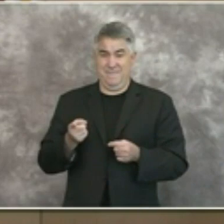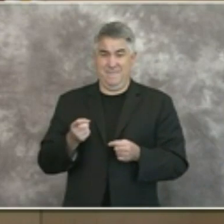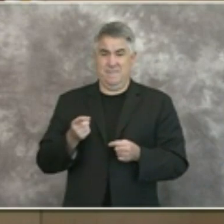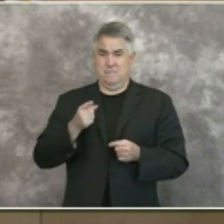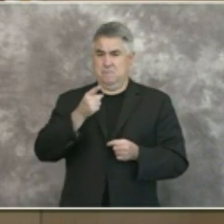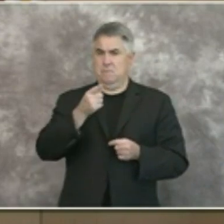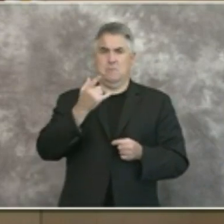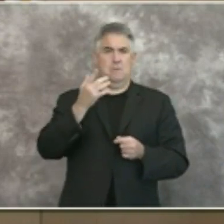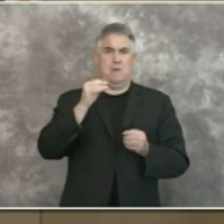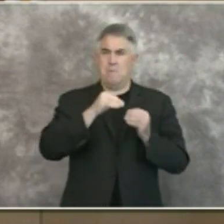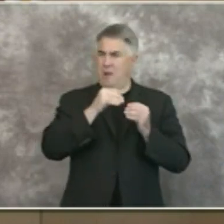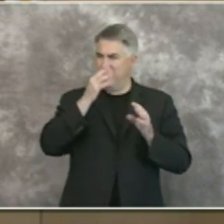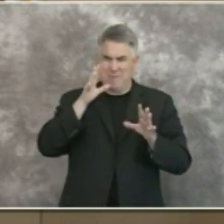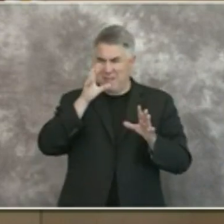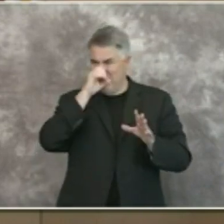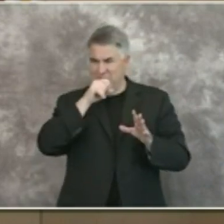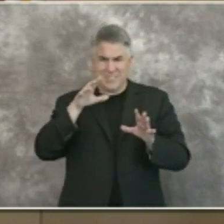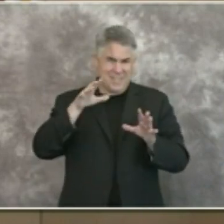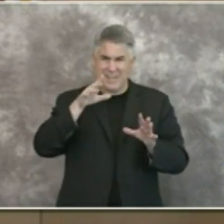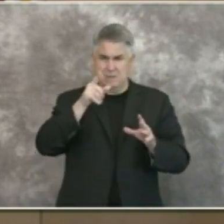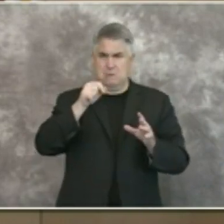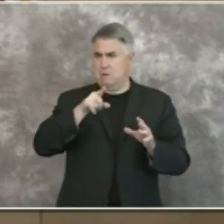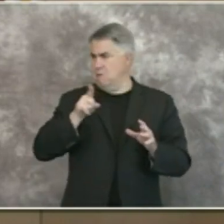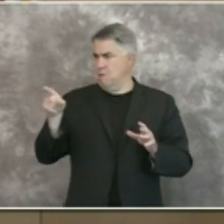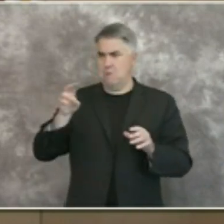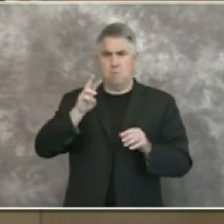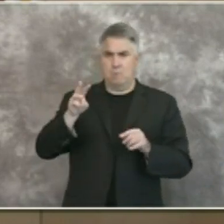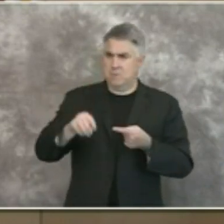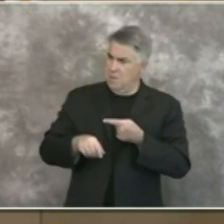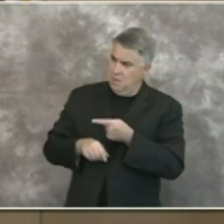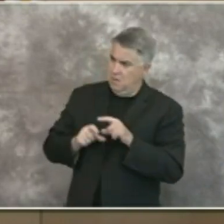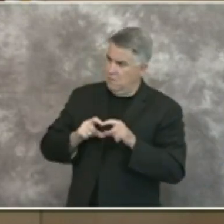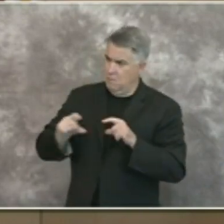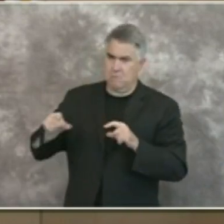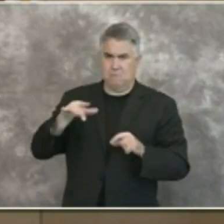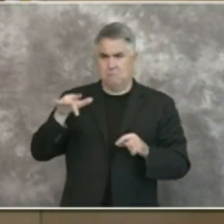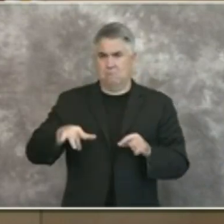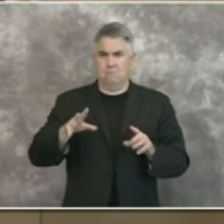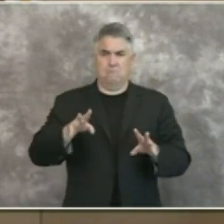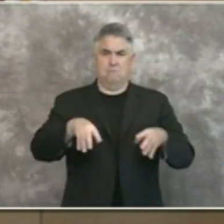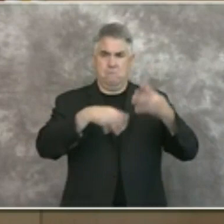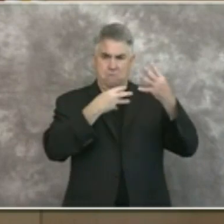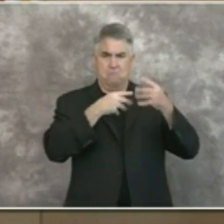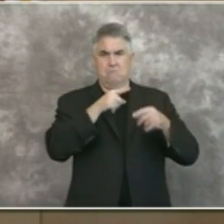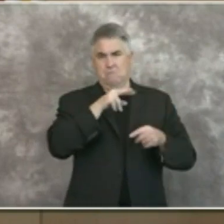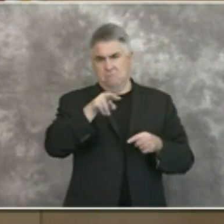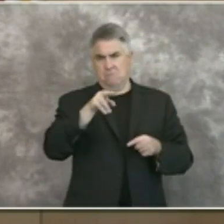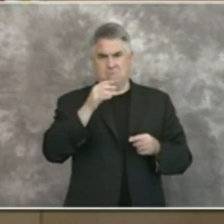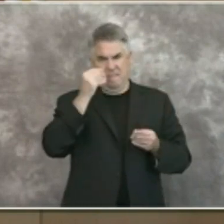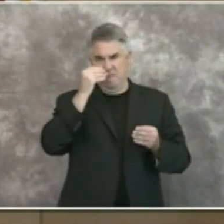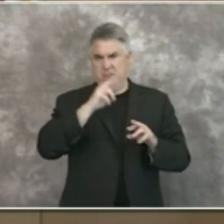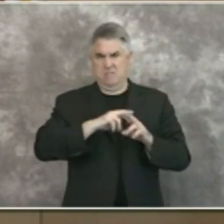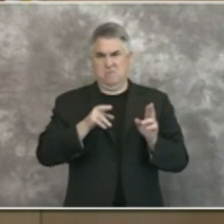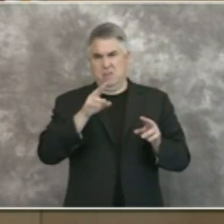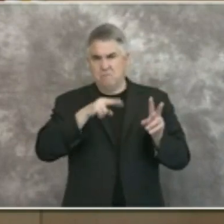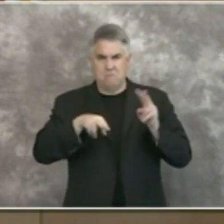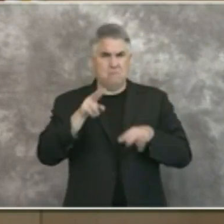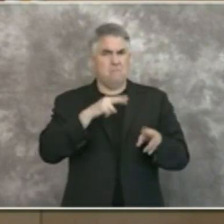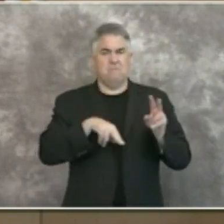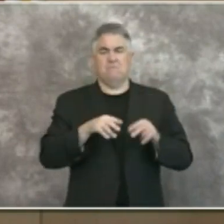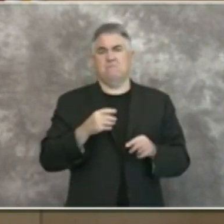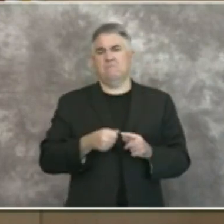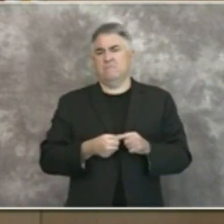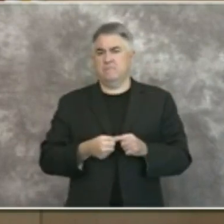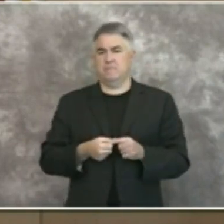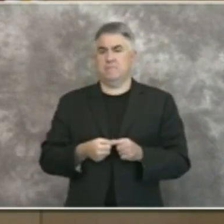county's website which is on the sign in front of us and at the bottom of the slides that we are projecting in regards to reported